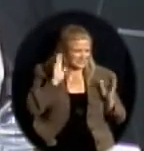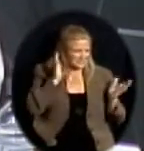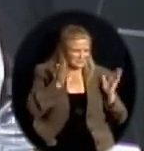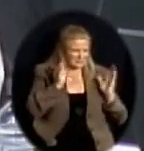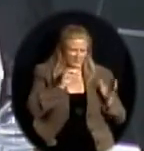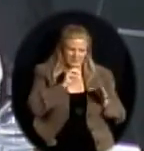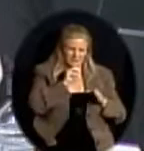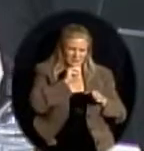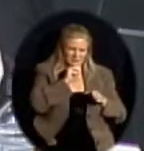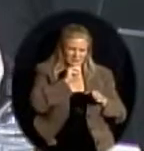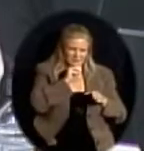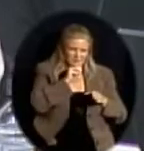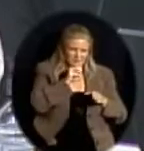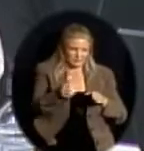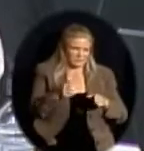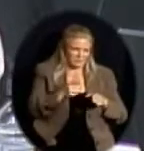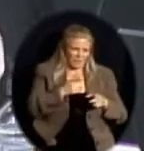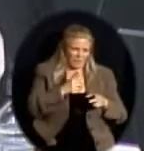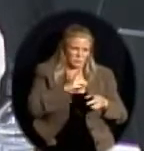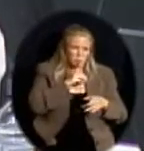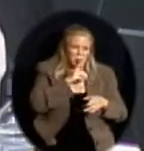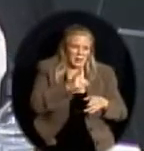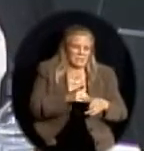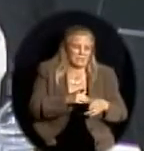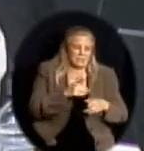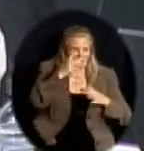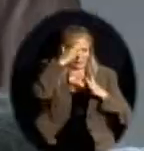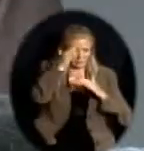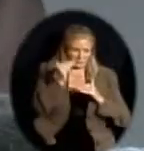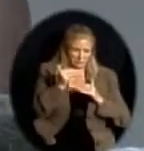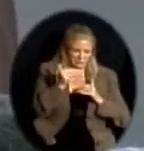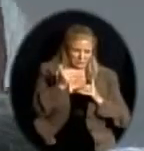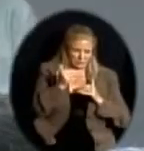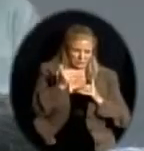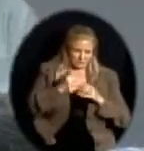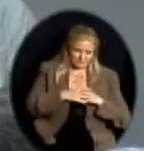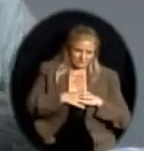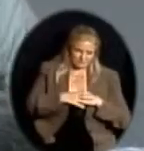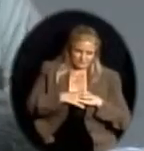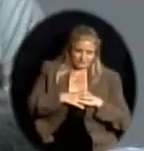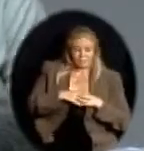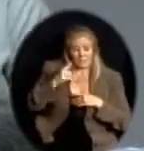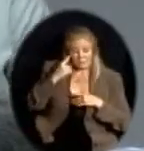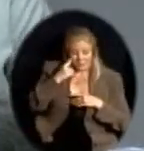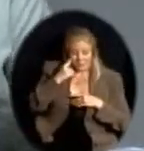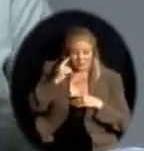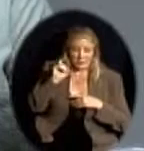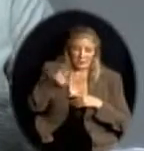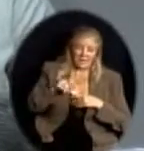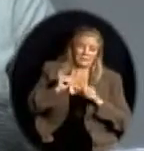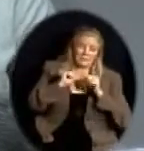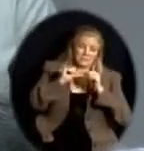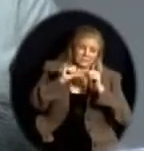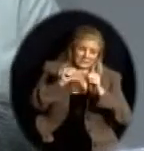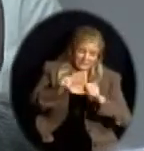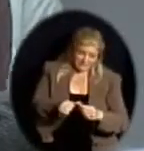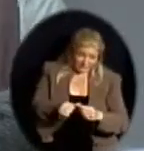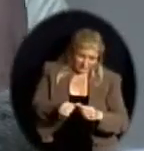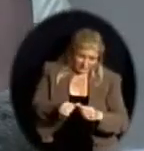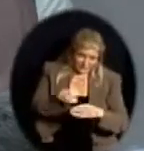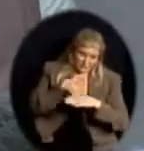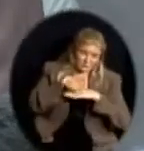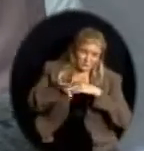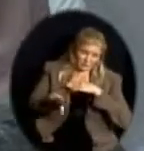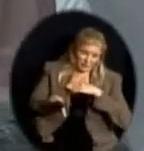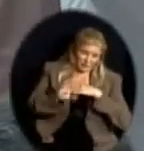I think you, we, as Dr. Heine said, we have continued to provide our input. This is from the federal government, and we